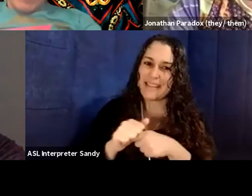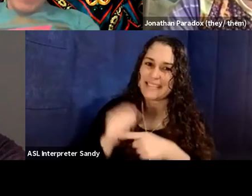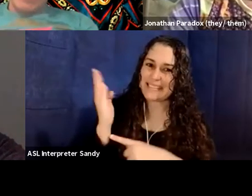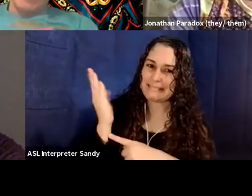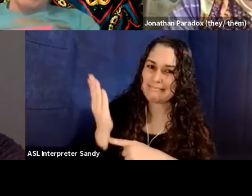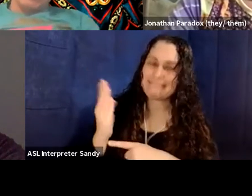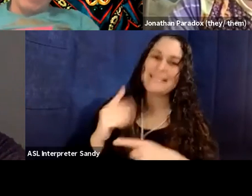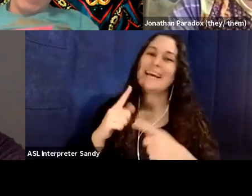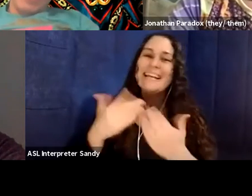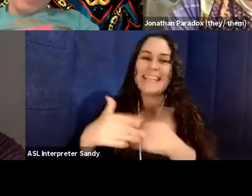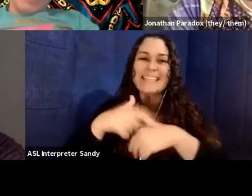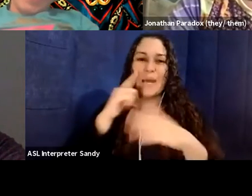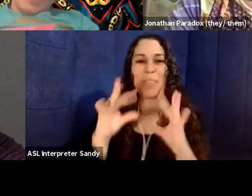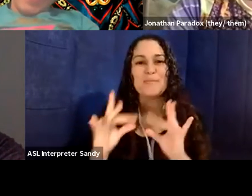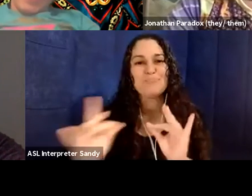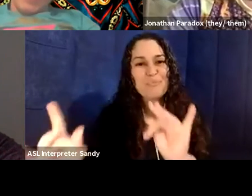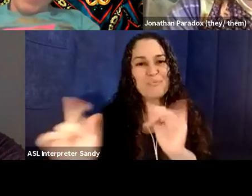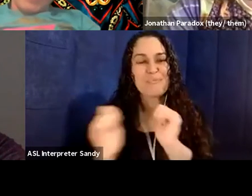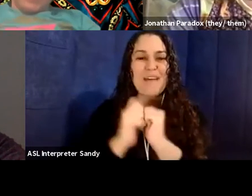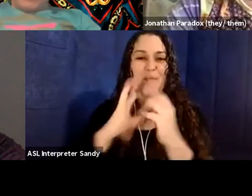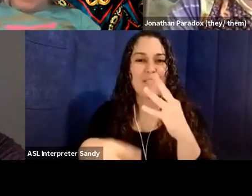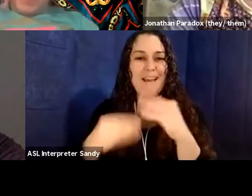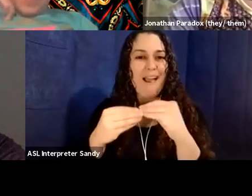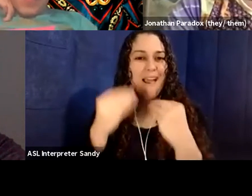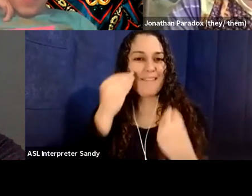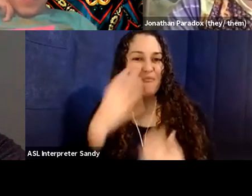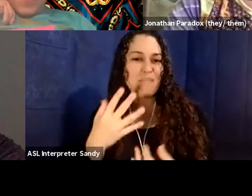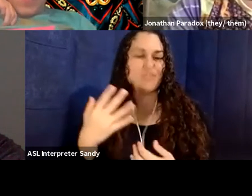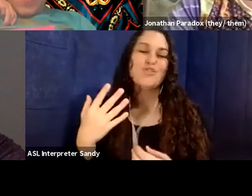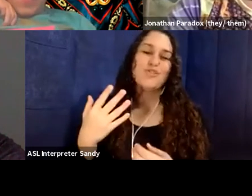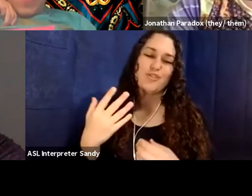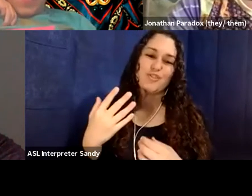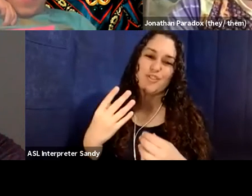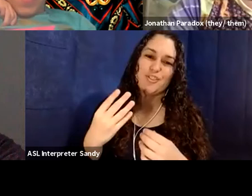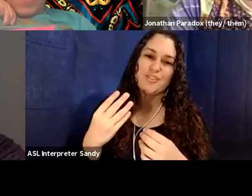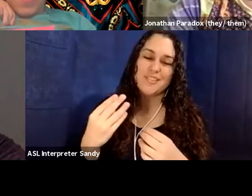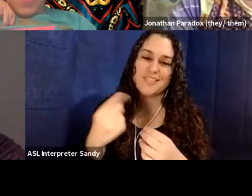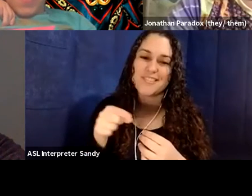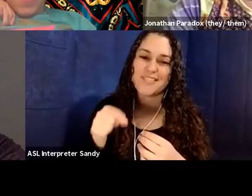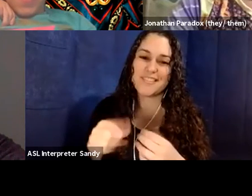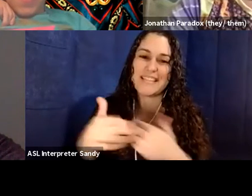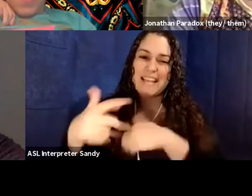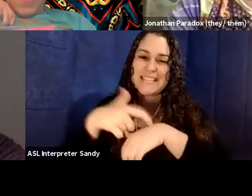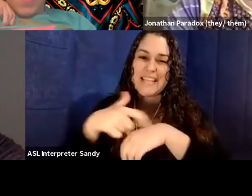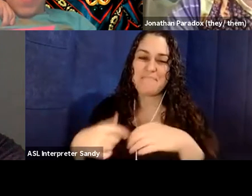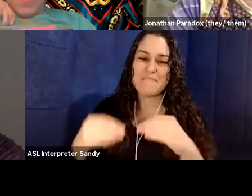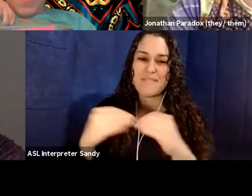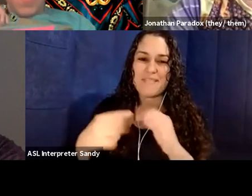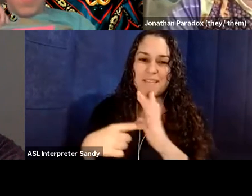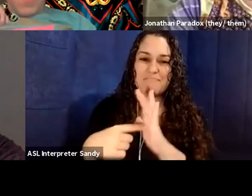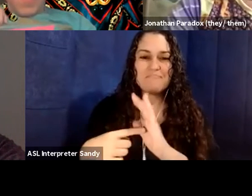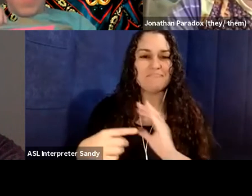I will include information, um, that is more, um, representative,